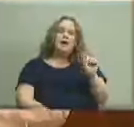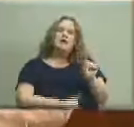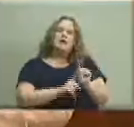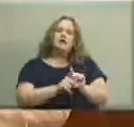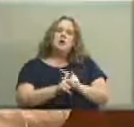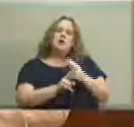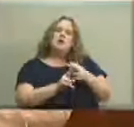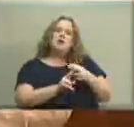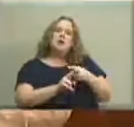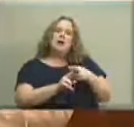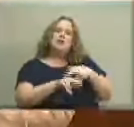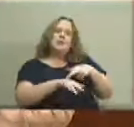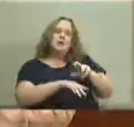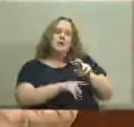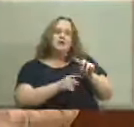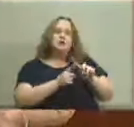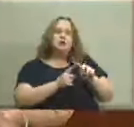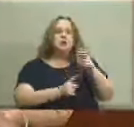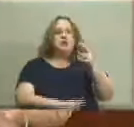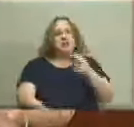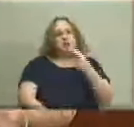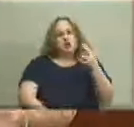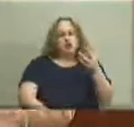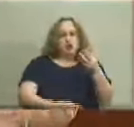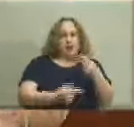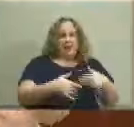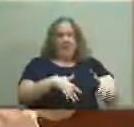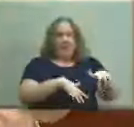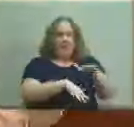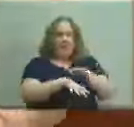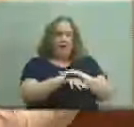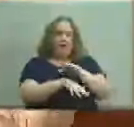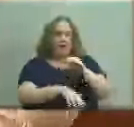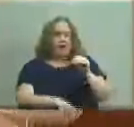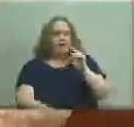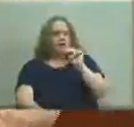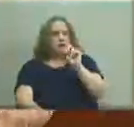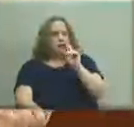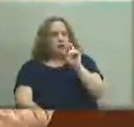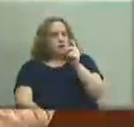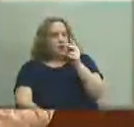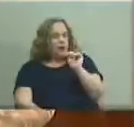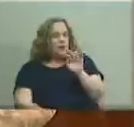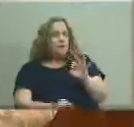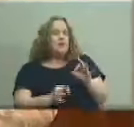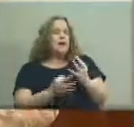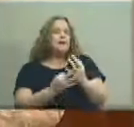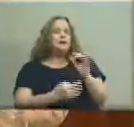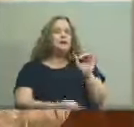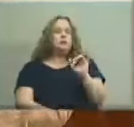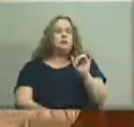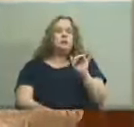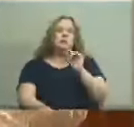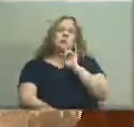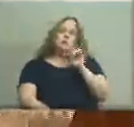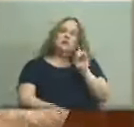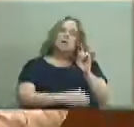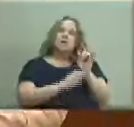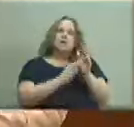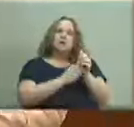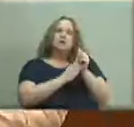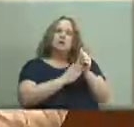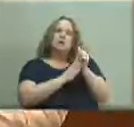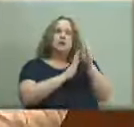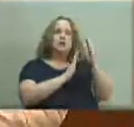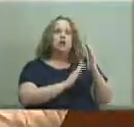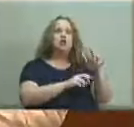refers to the very notable history of the land and the Norton family certainly as we've already discussed who were community leaders